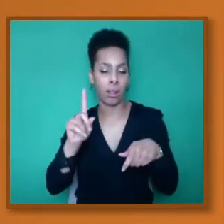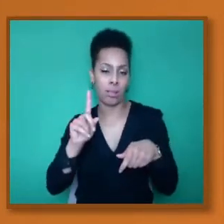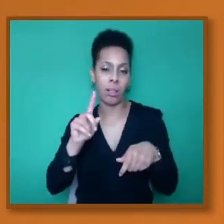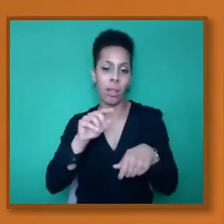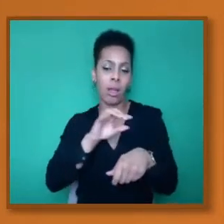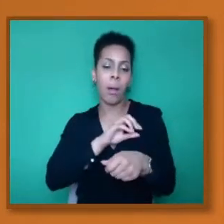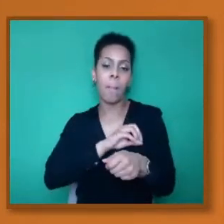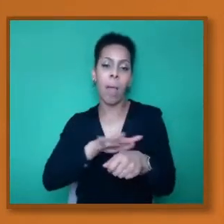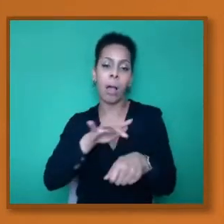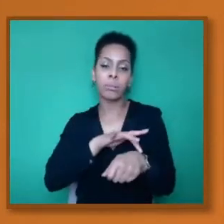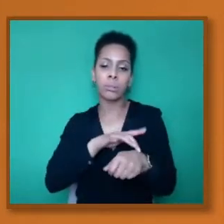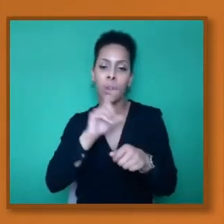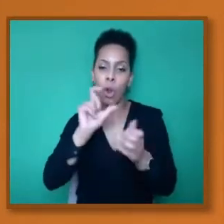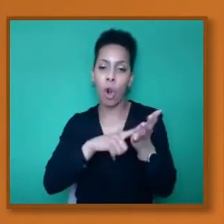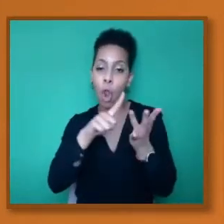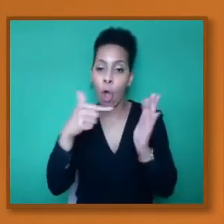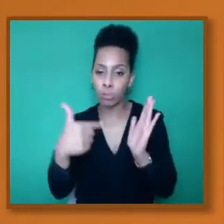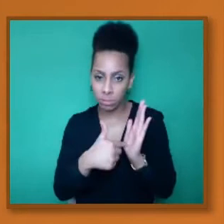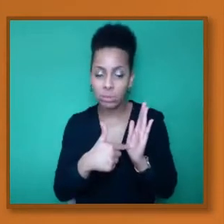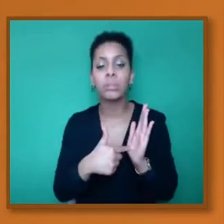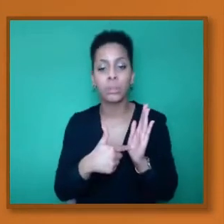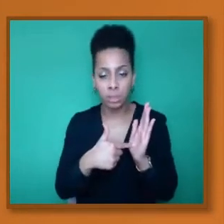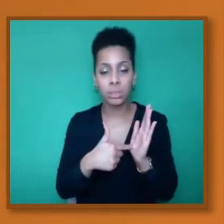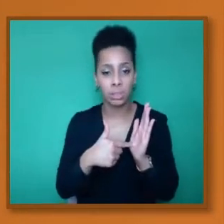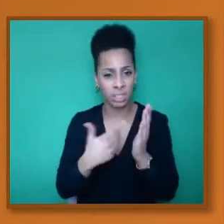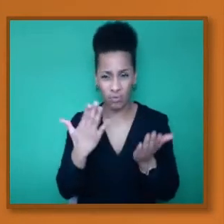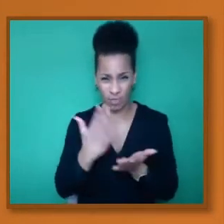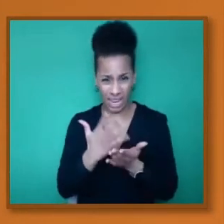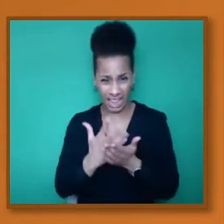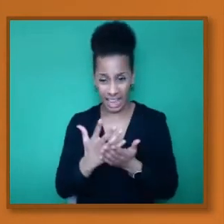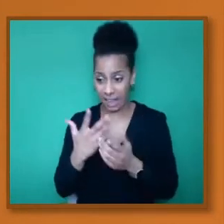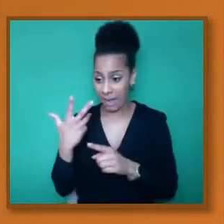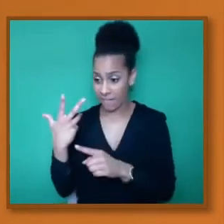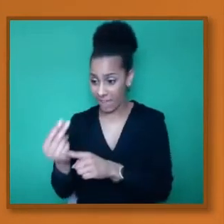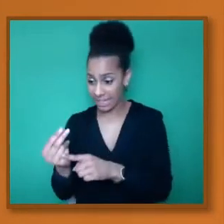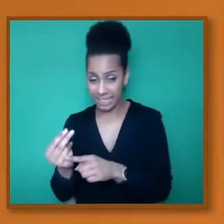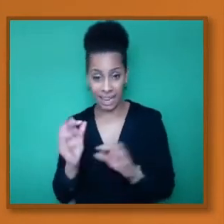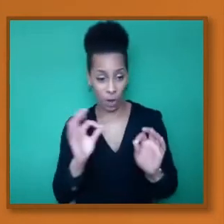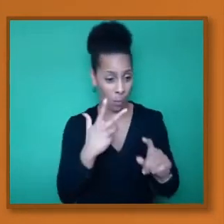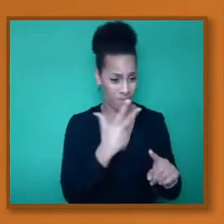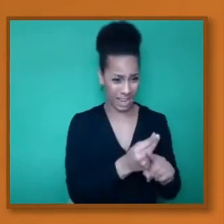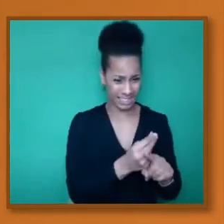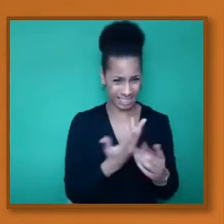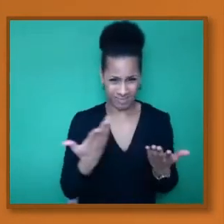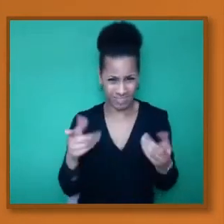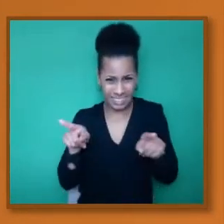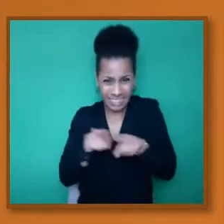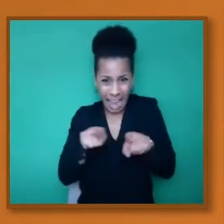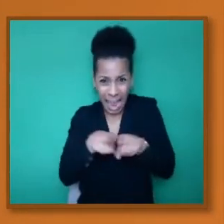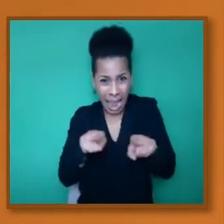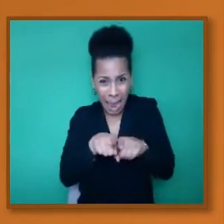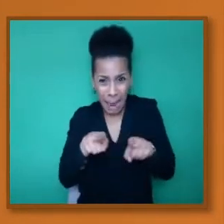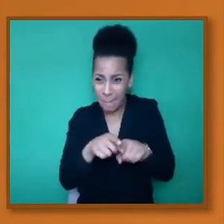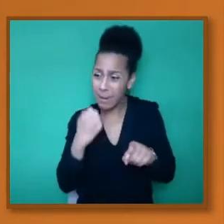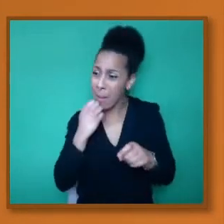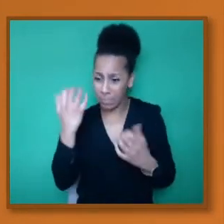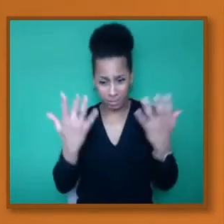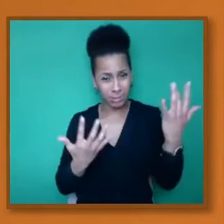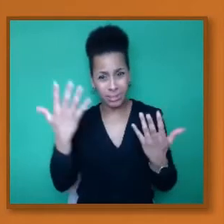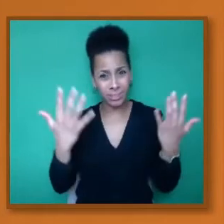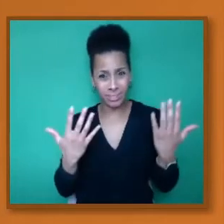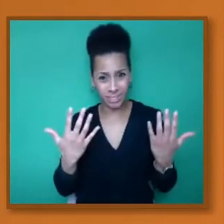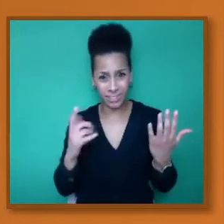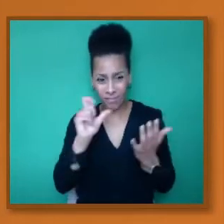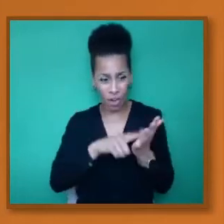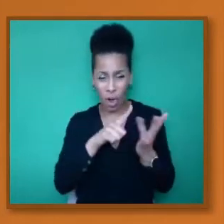same as those that have been vaccinated. And it's not clear whether or not vaccination, per se, was the trigger for the